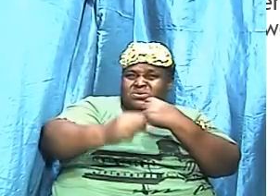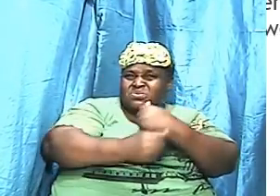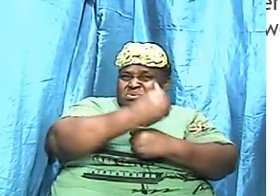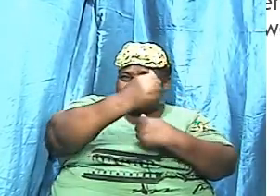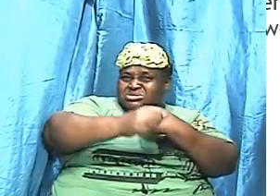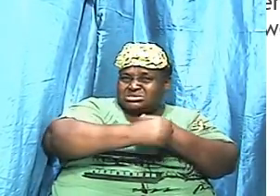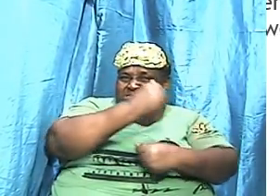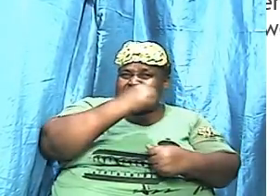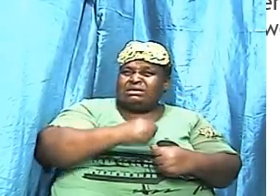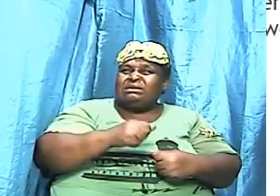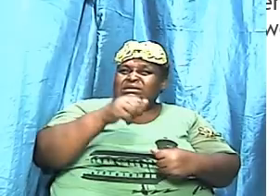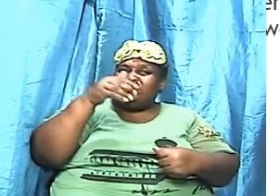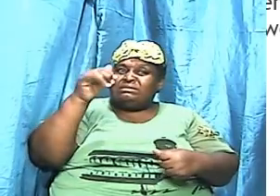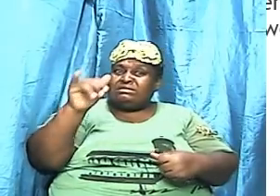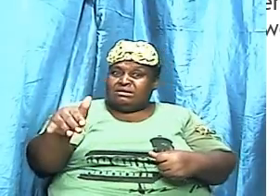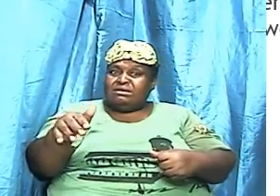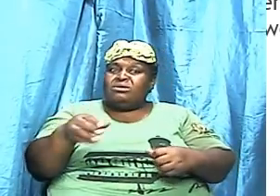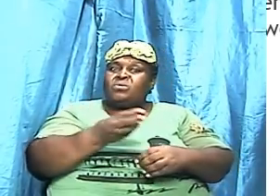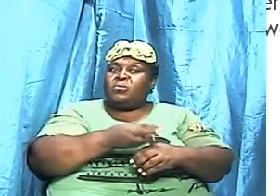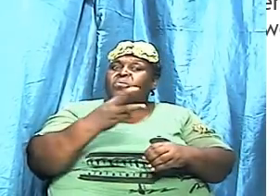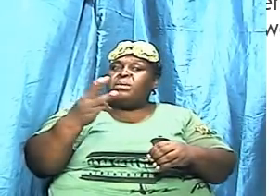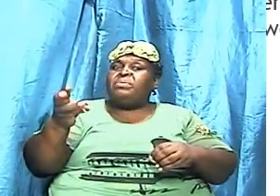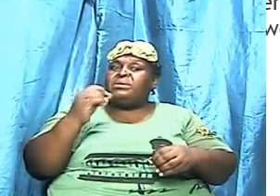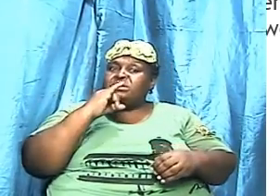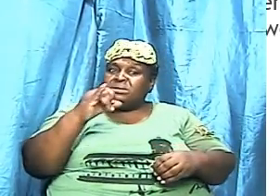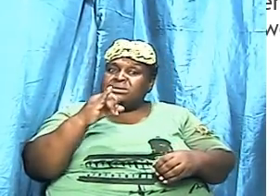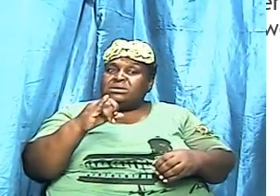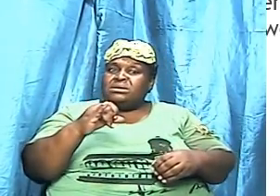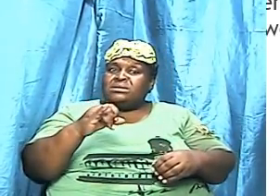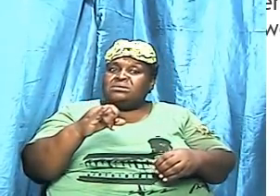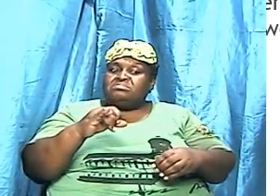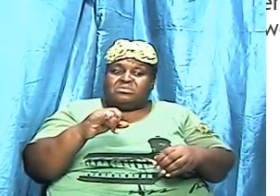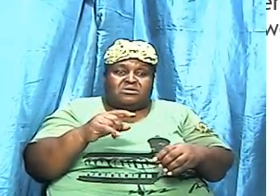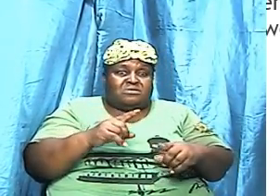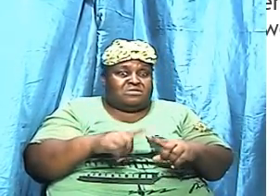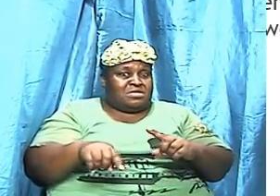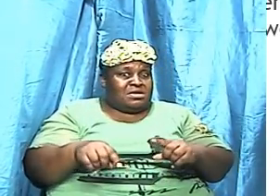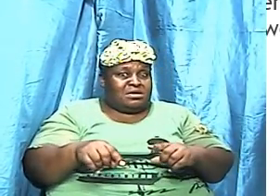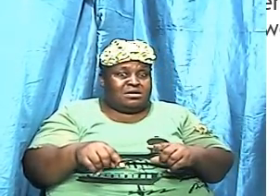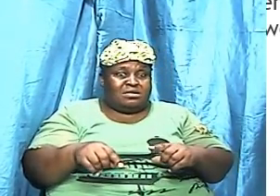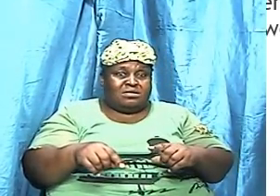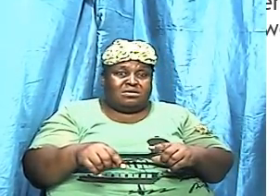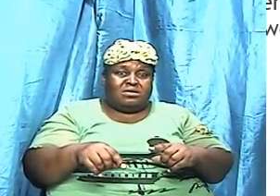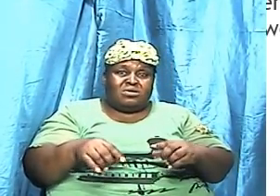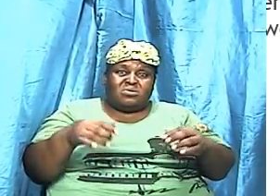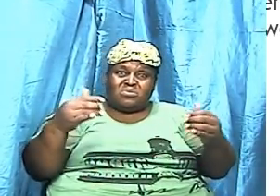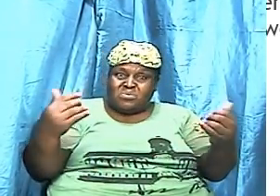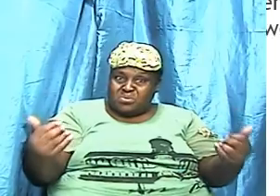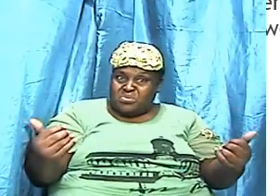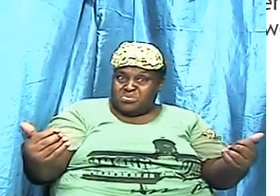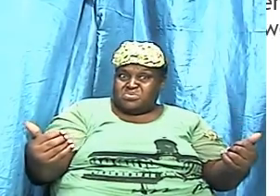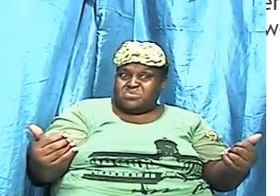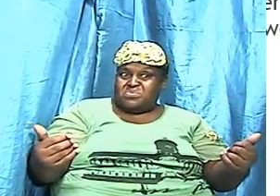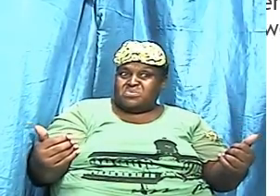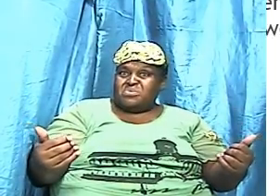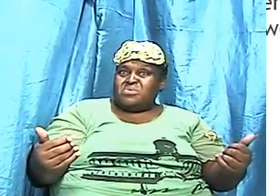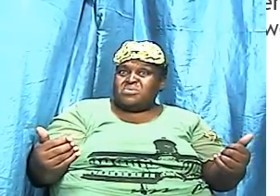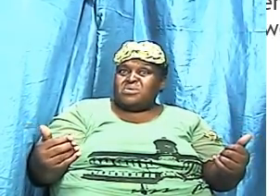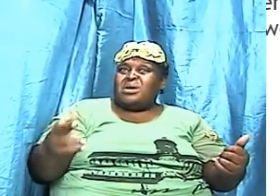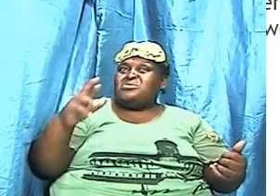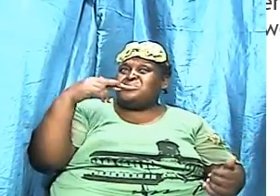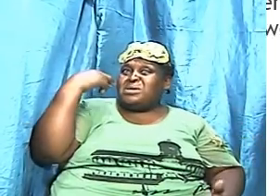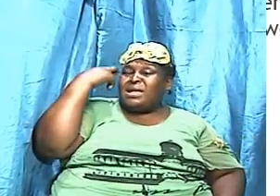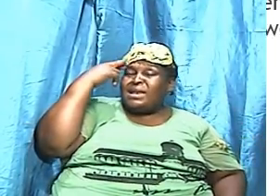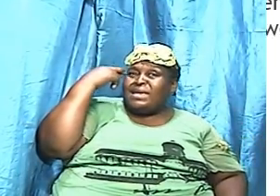then just linking it to our scenario, our current, present situation, and realize